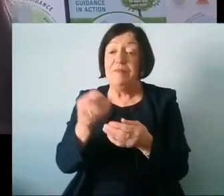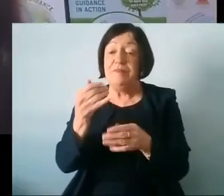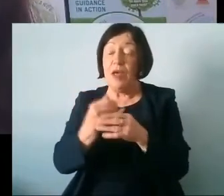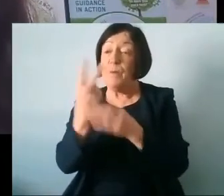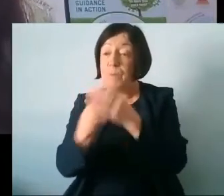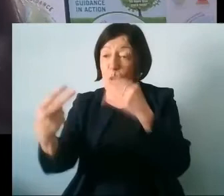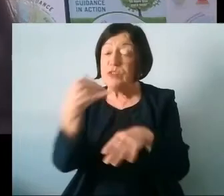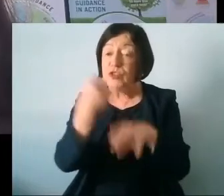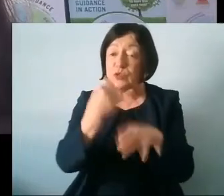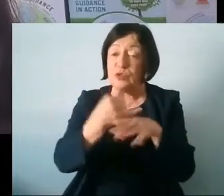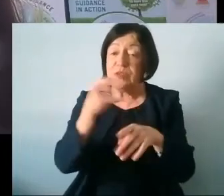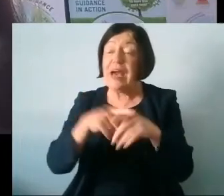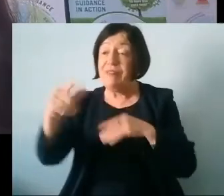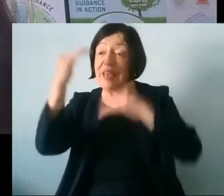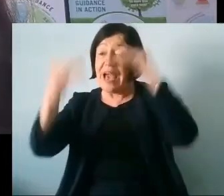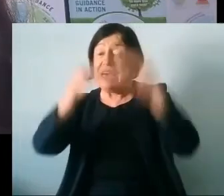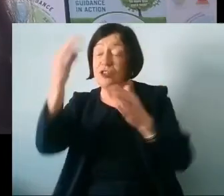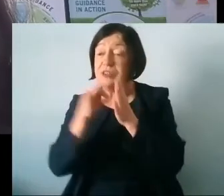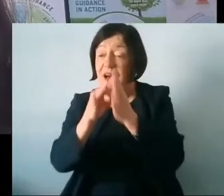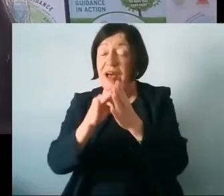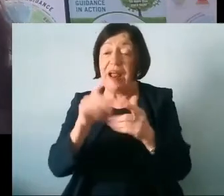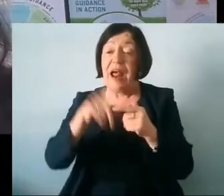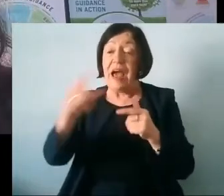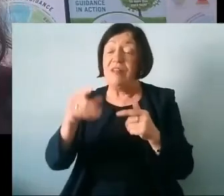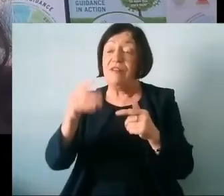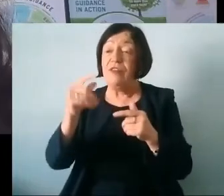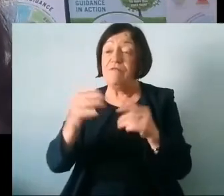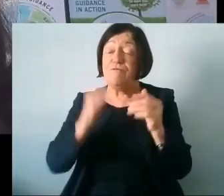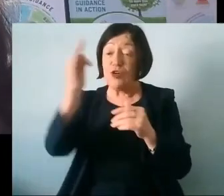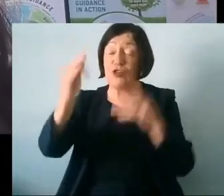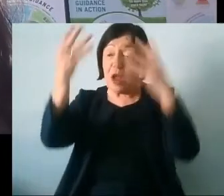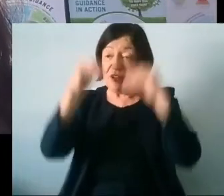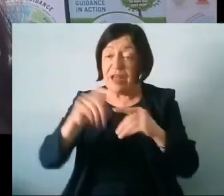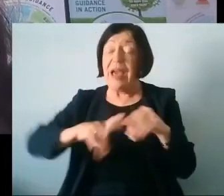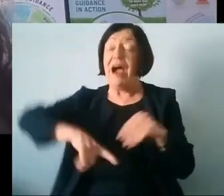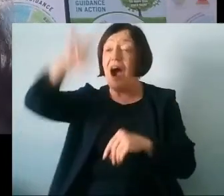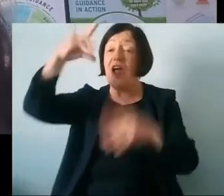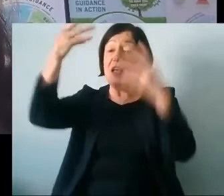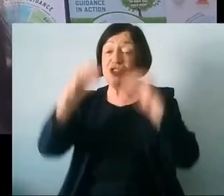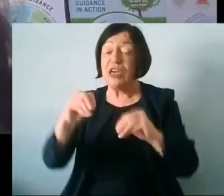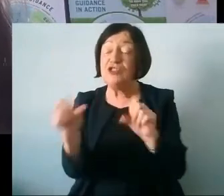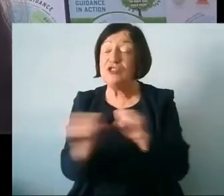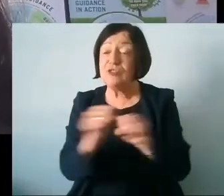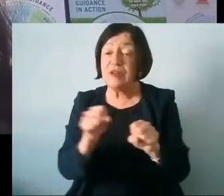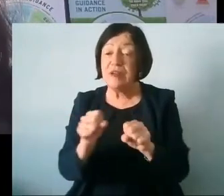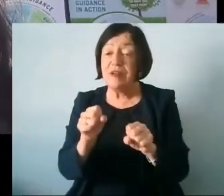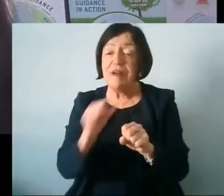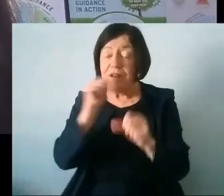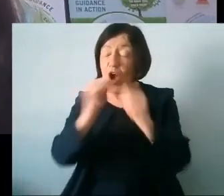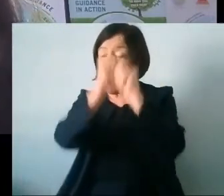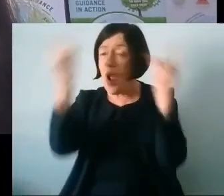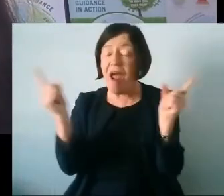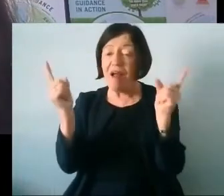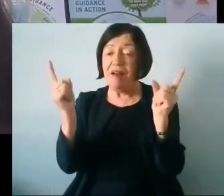schools and the adult guidance and the further education and training and the higher education services aren't aware necessarily